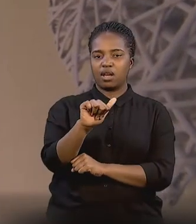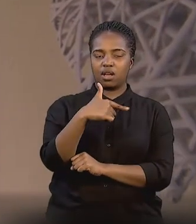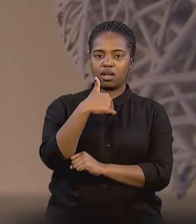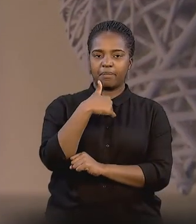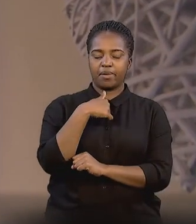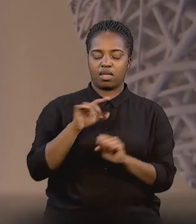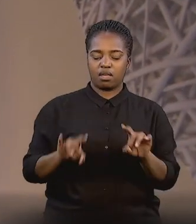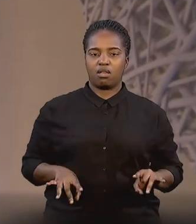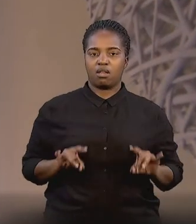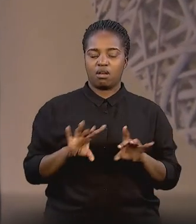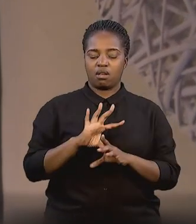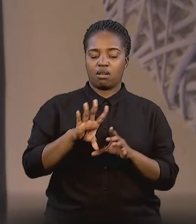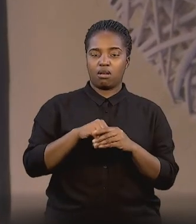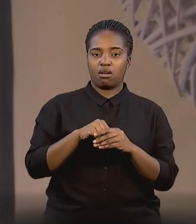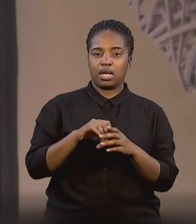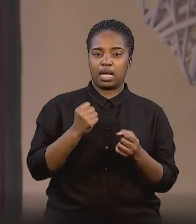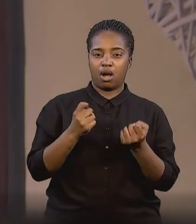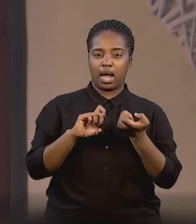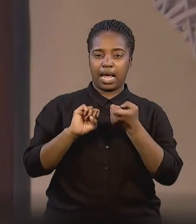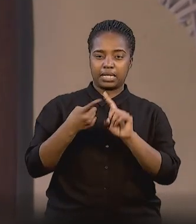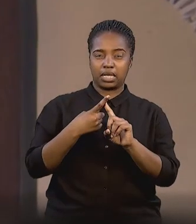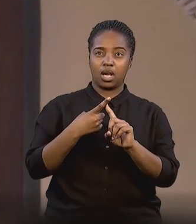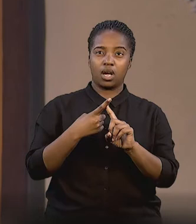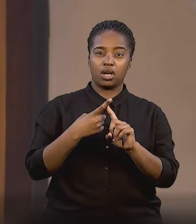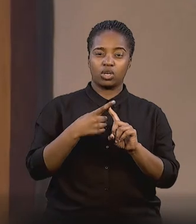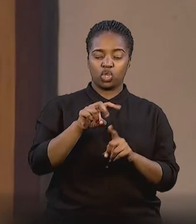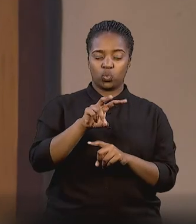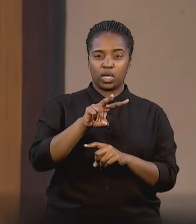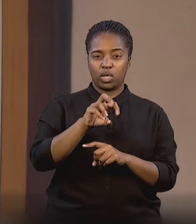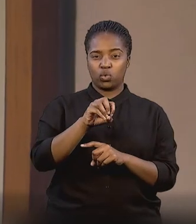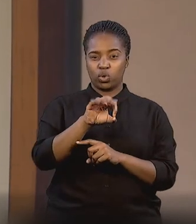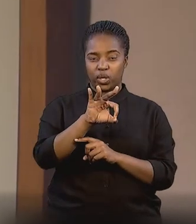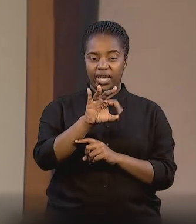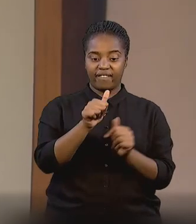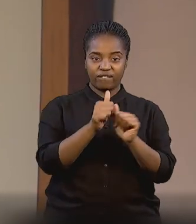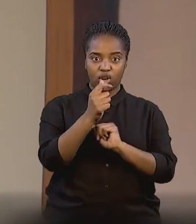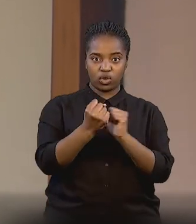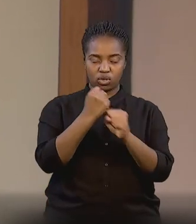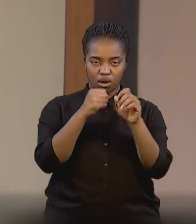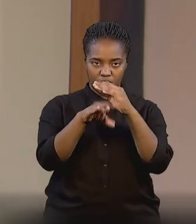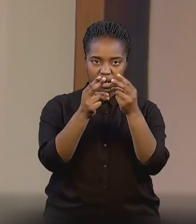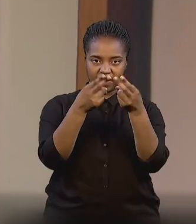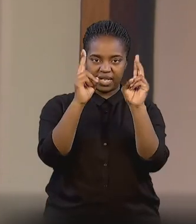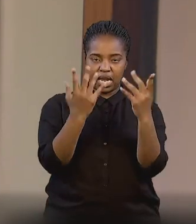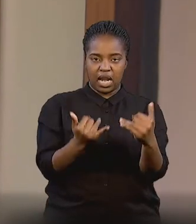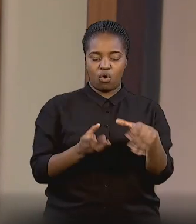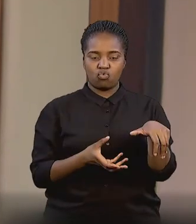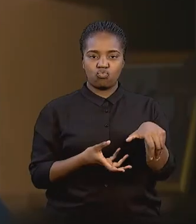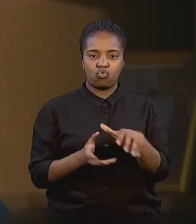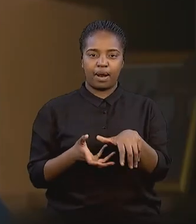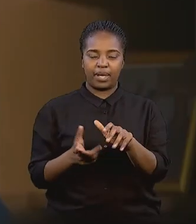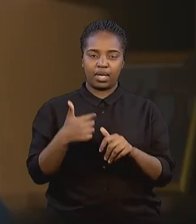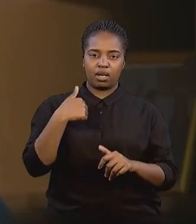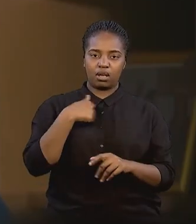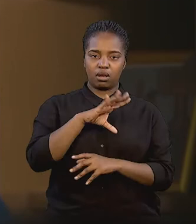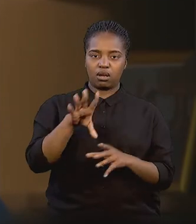I'm a quadriplegic. I was involved in a car accident in June 2003, my first year of varsity. Currently, I play rugby